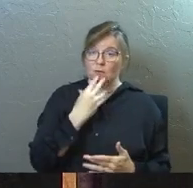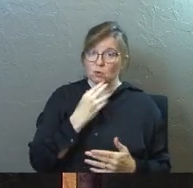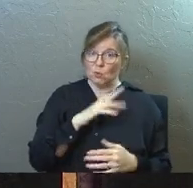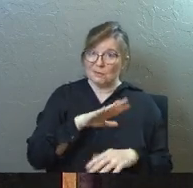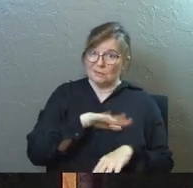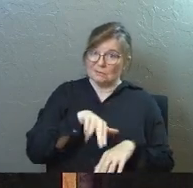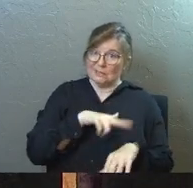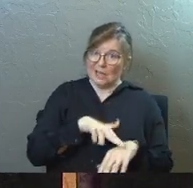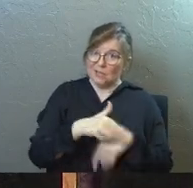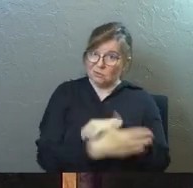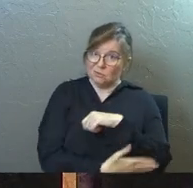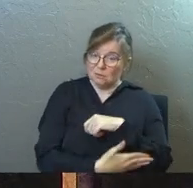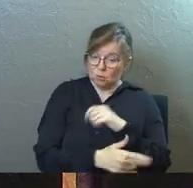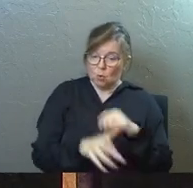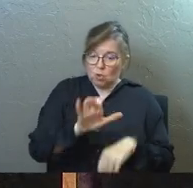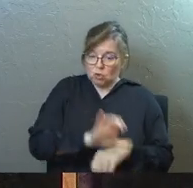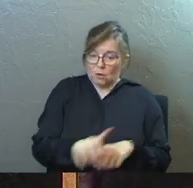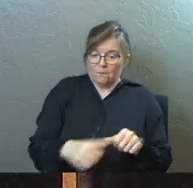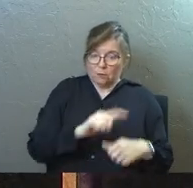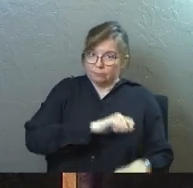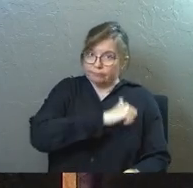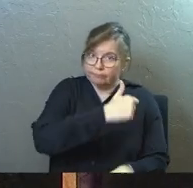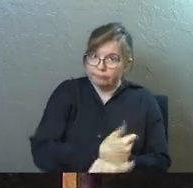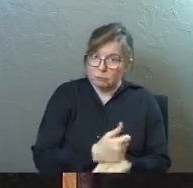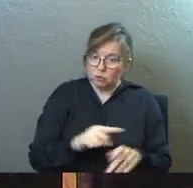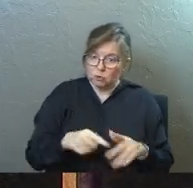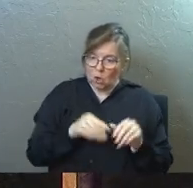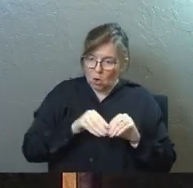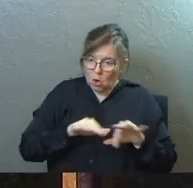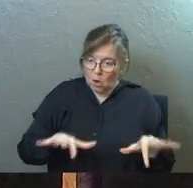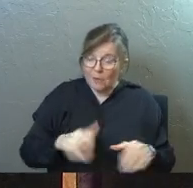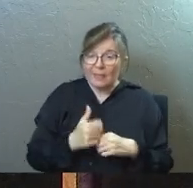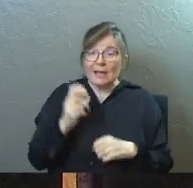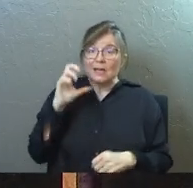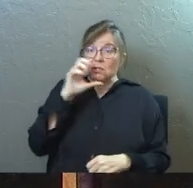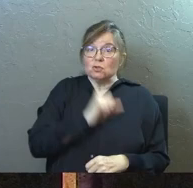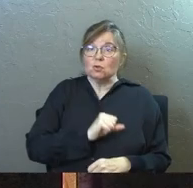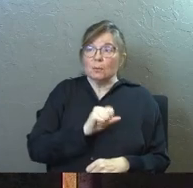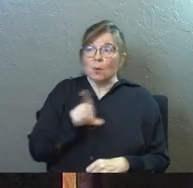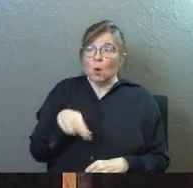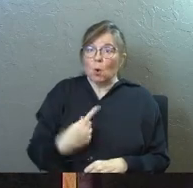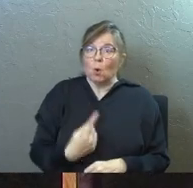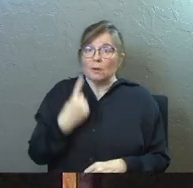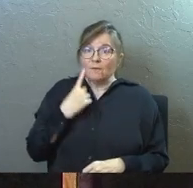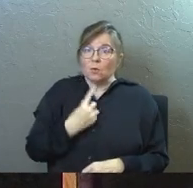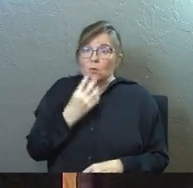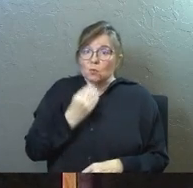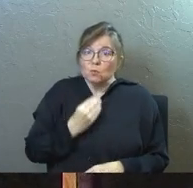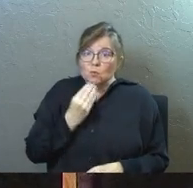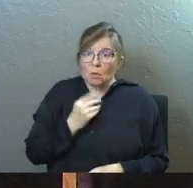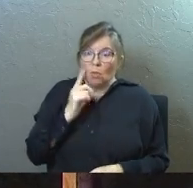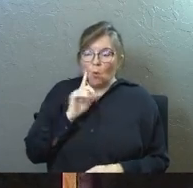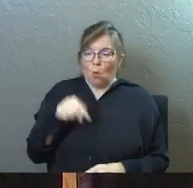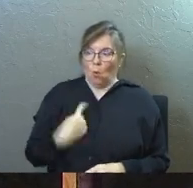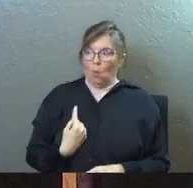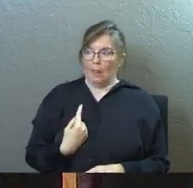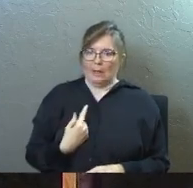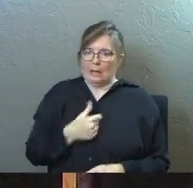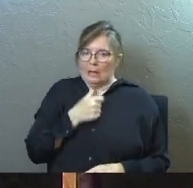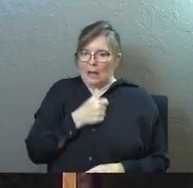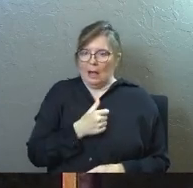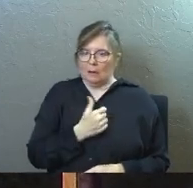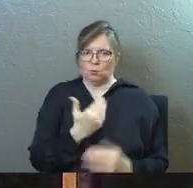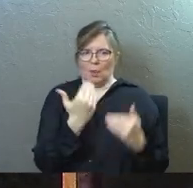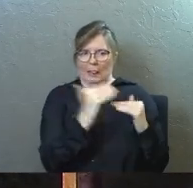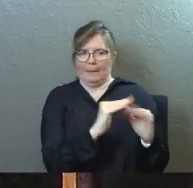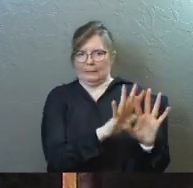nation, and so when the church first started, they made the assumption that it was only for the Jews, and it's a big thing Pastor